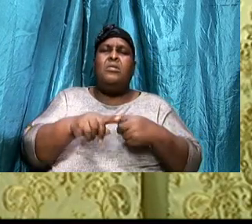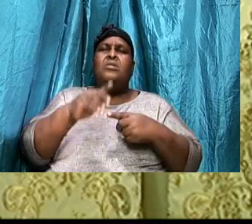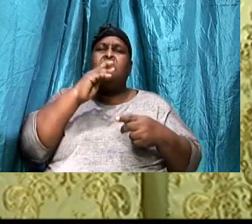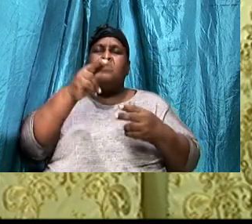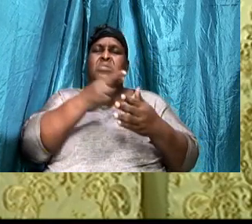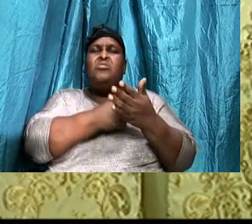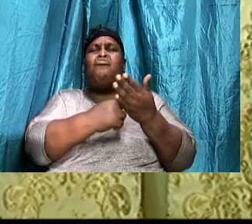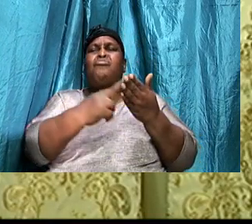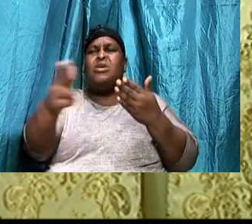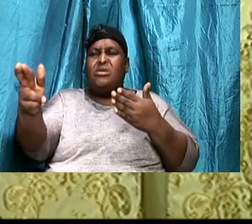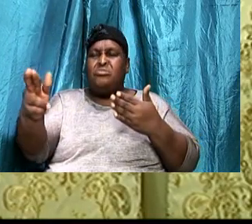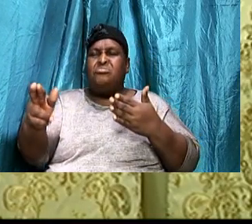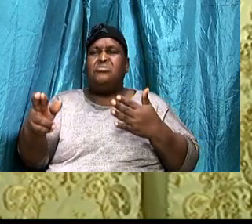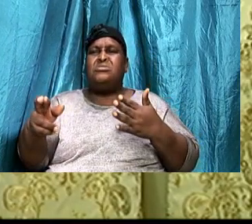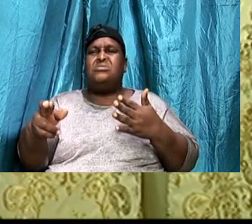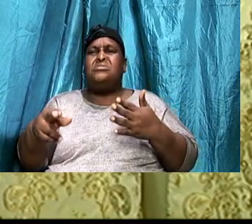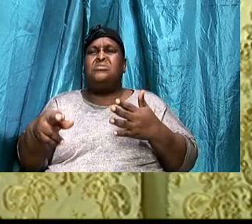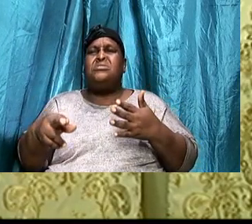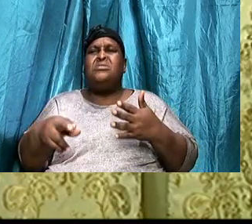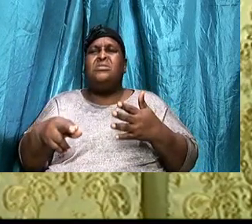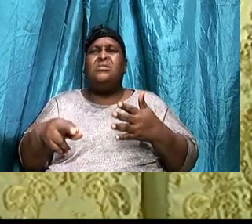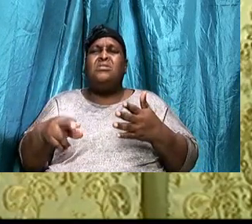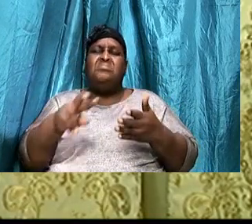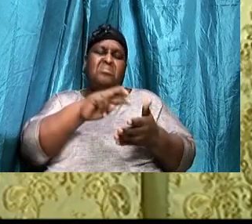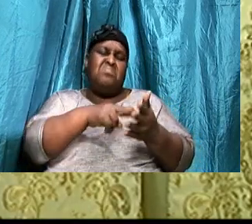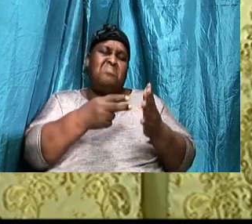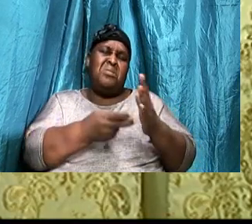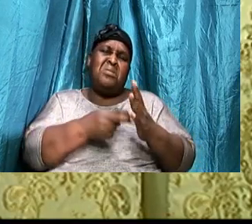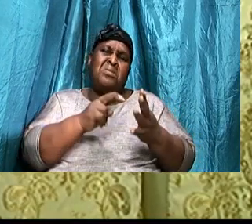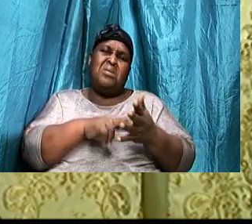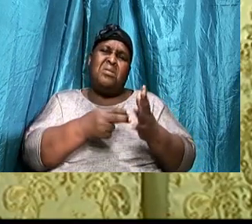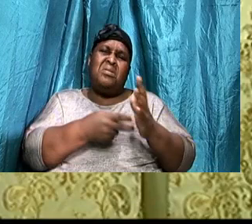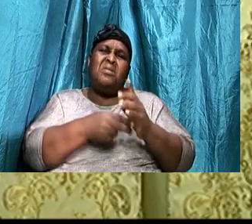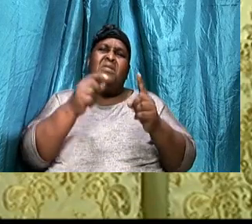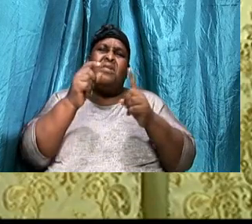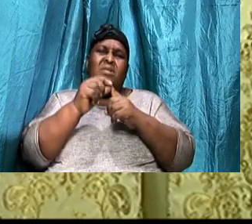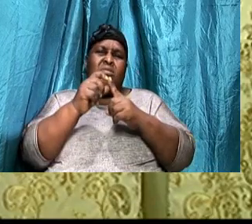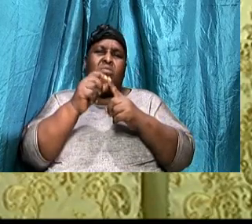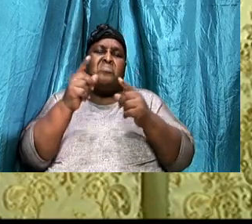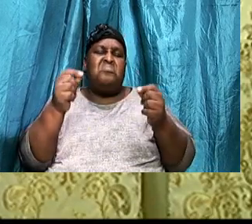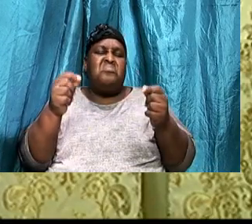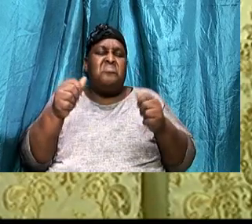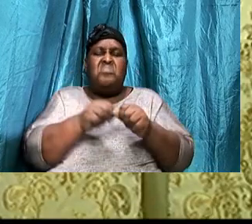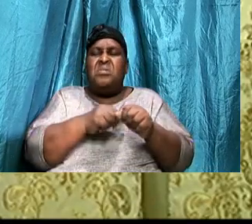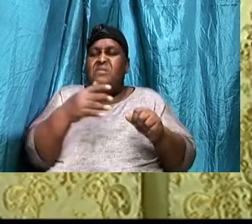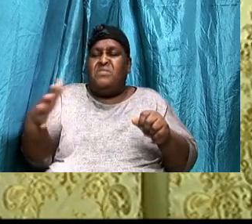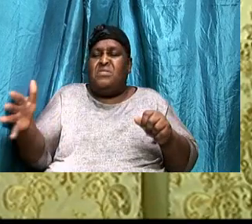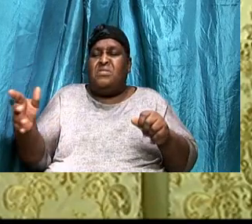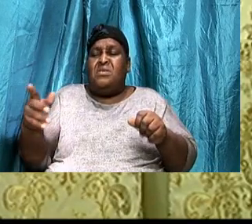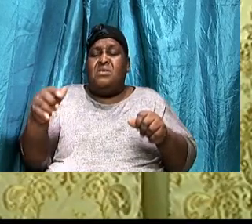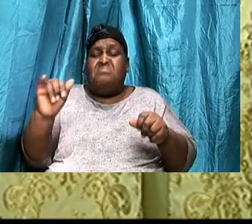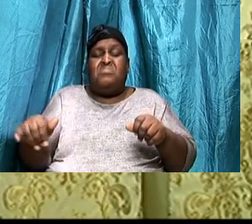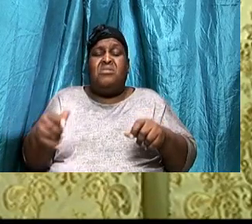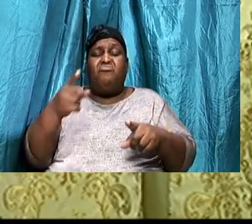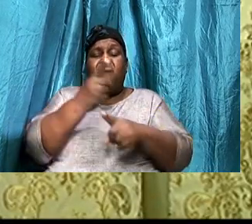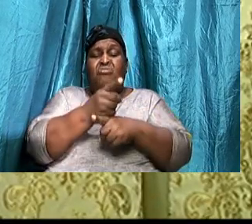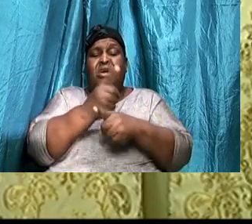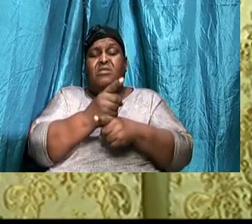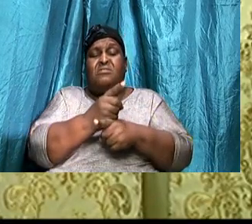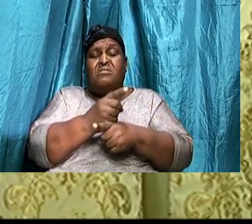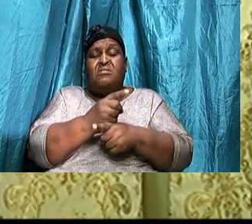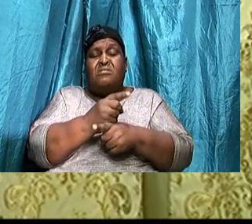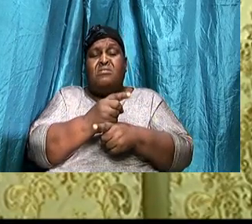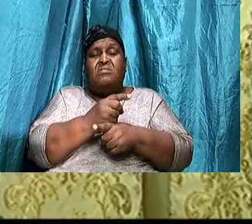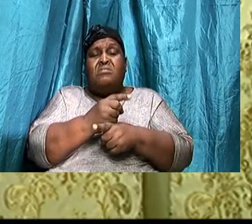According to the meaning, Of the word, We would have to do, Everything that is right, According to the will of God,